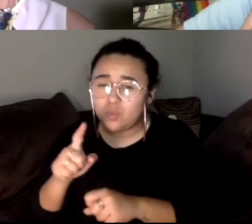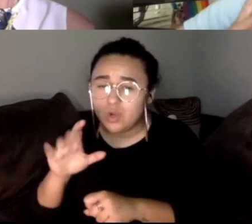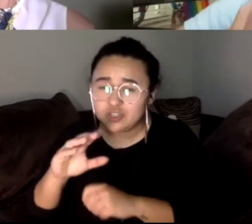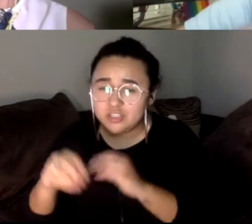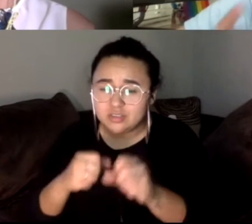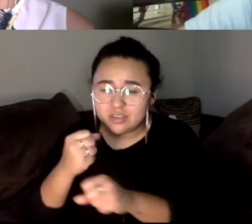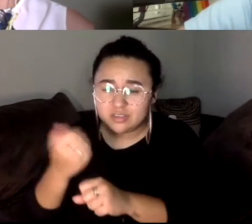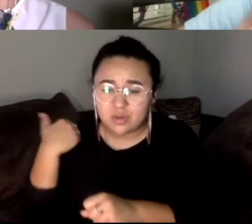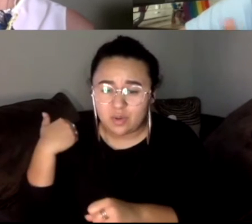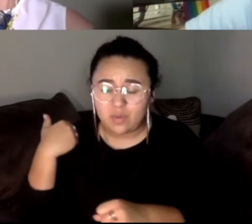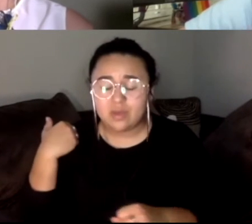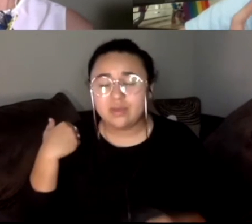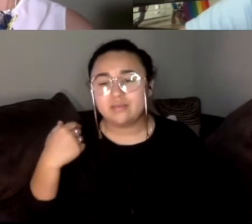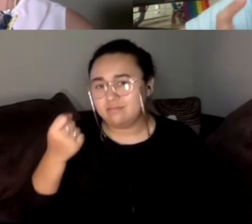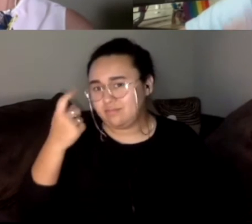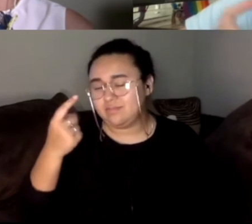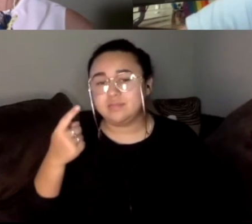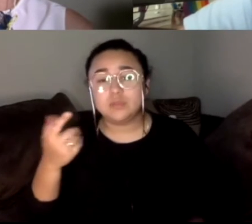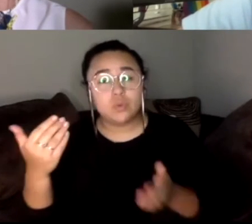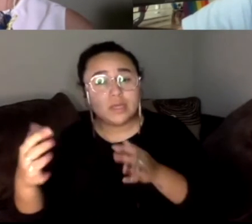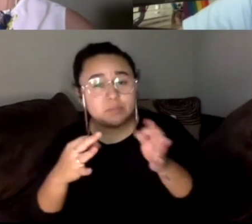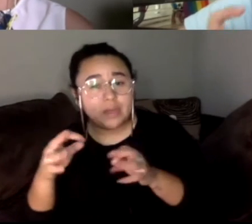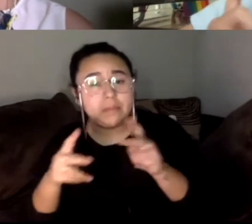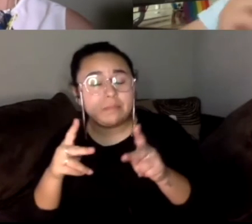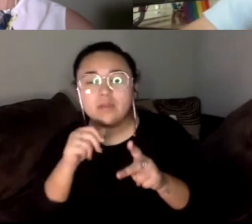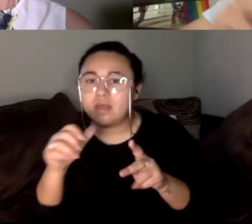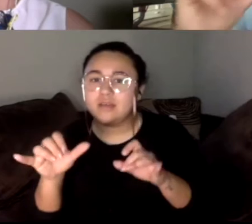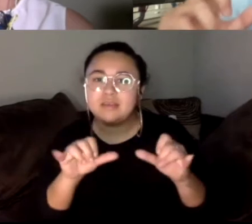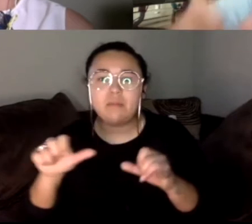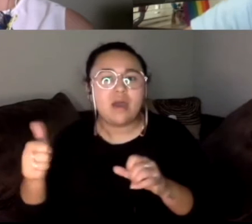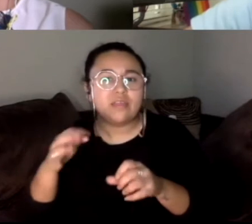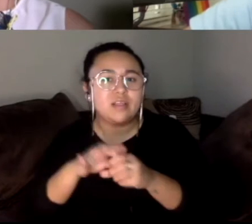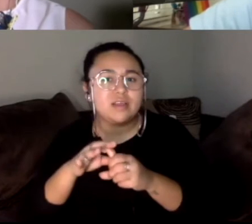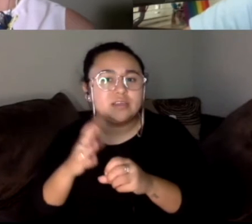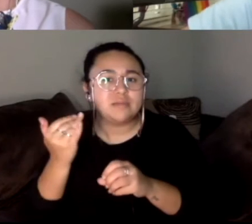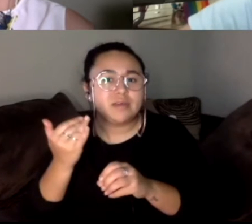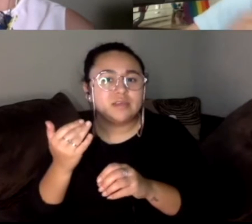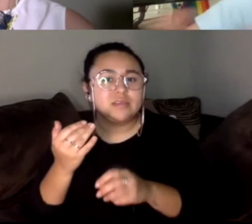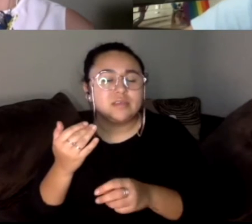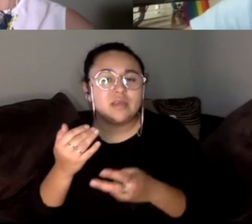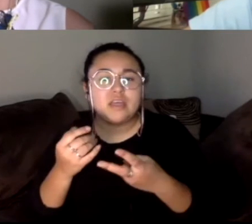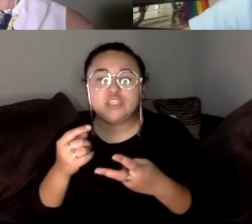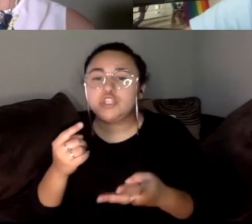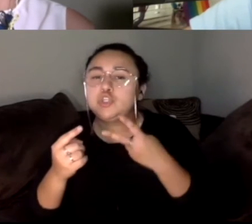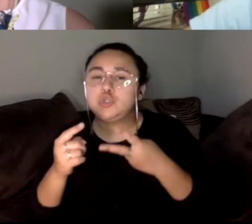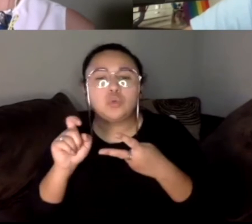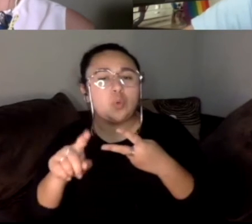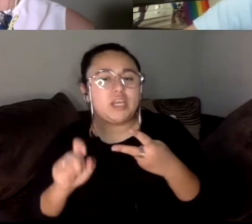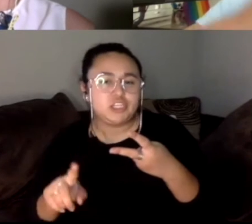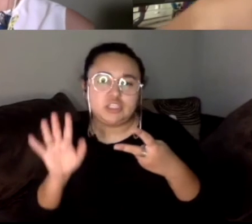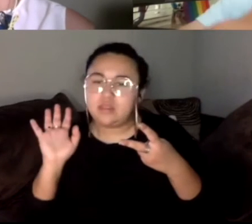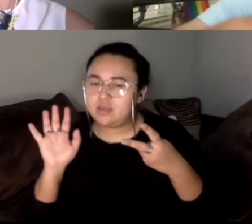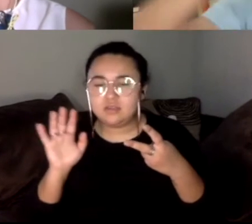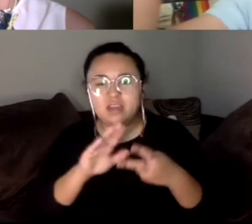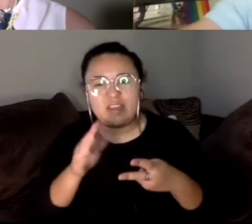you know, like again, to explain people, this is unlike any election because it's a predicated two question series. You never have anything like this before. You don't